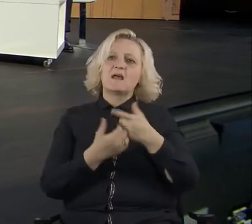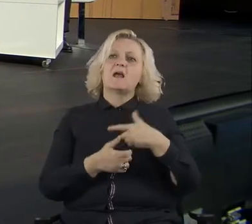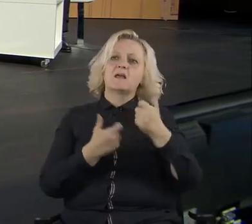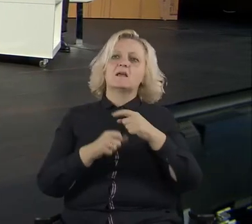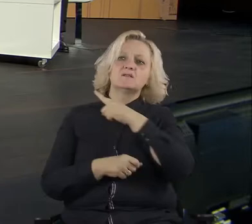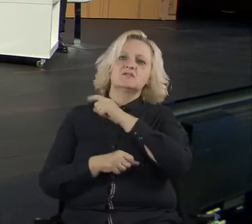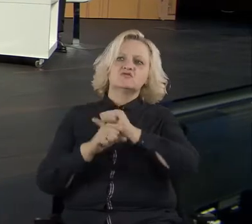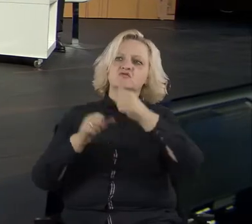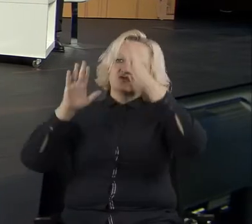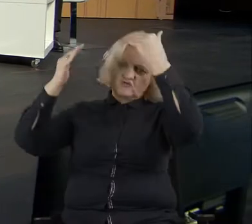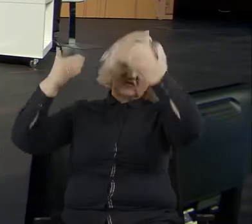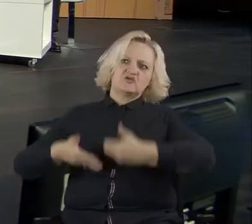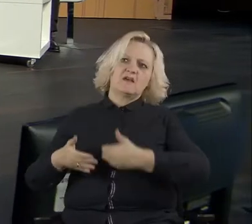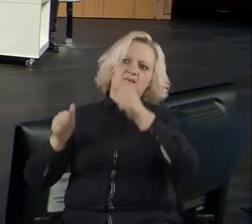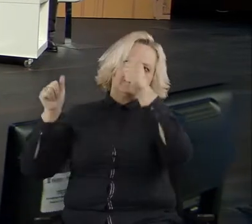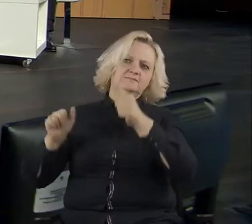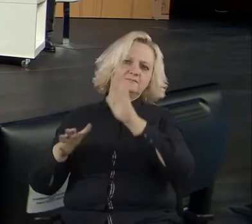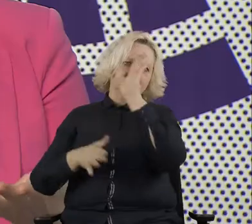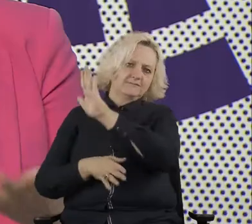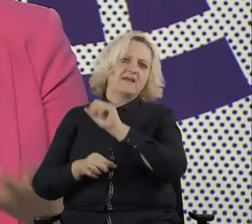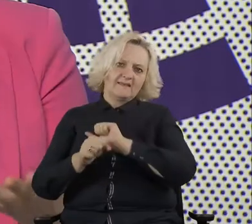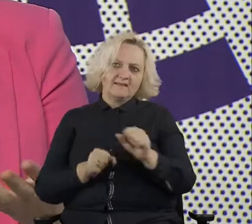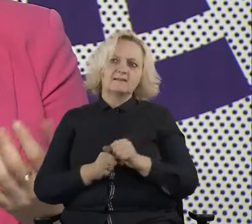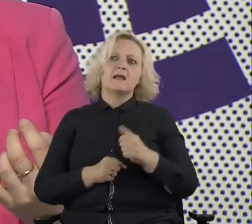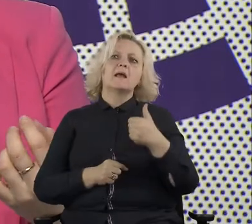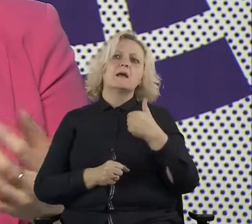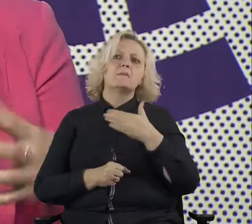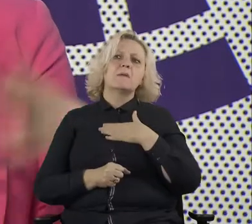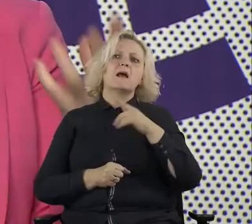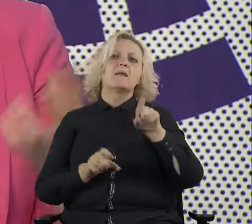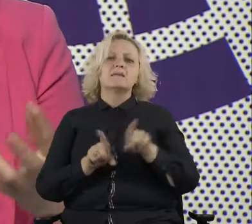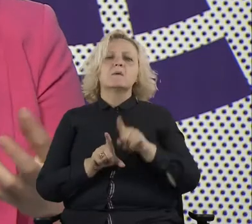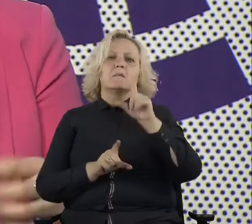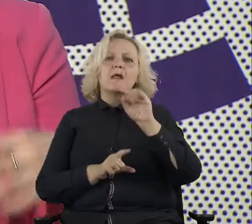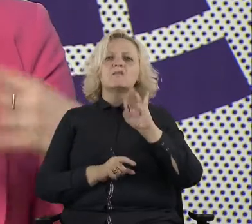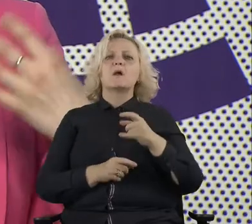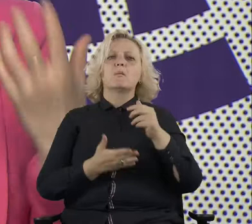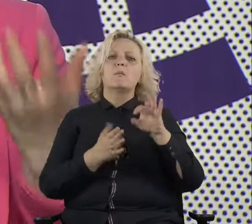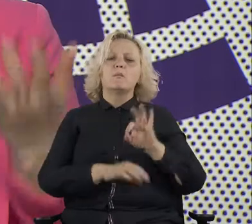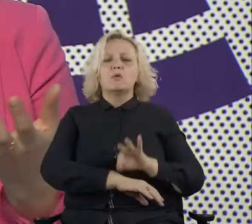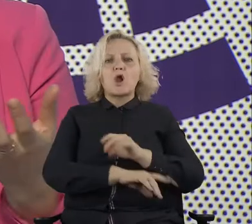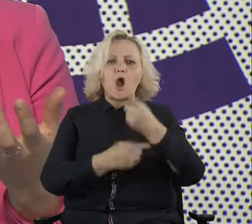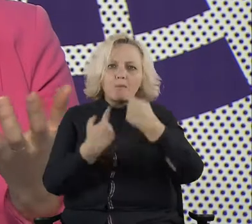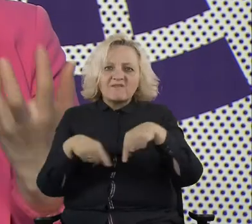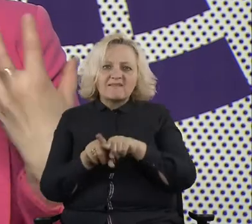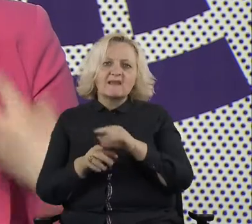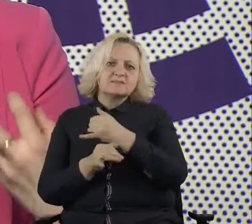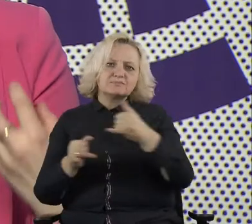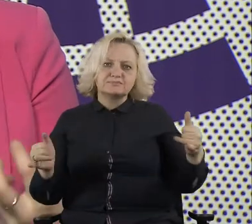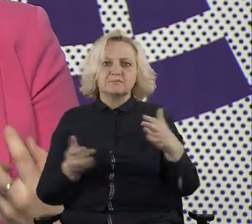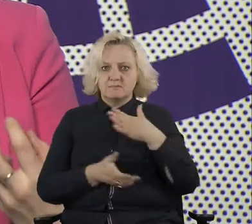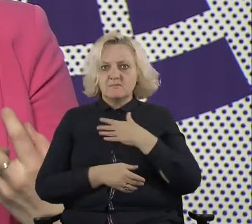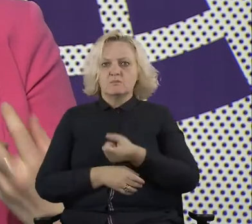initiatives platform that you can target the parliament of Estonia with basically there's a law behind. it's just an infrastructure to